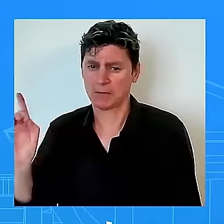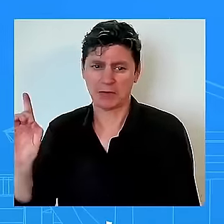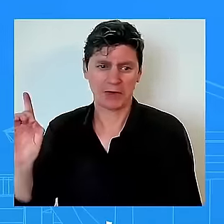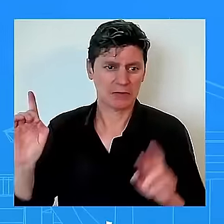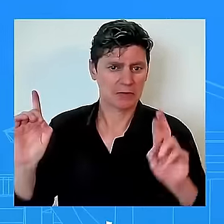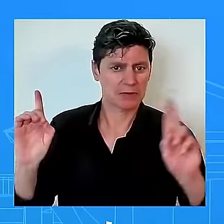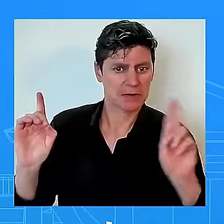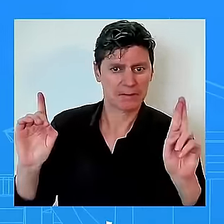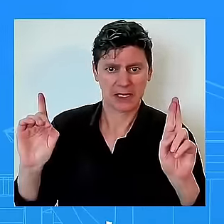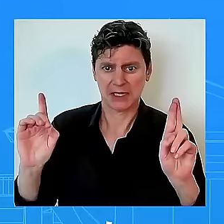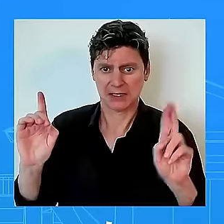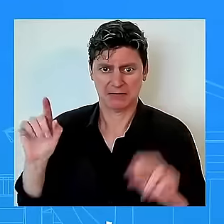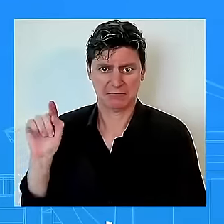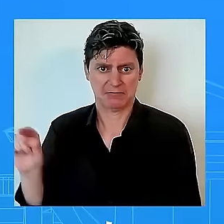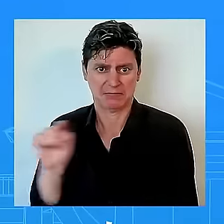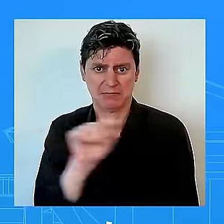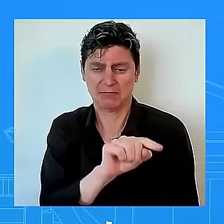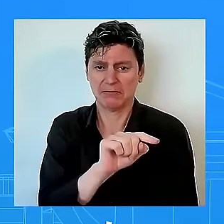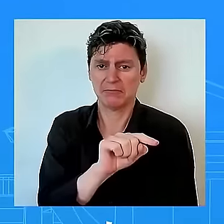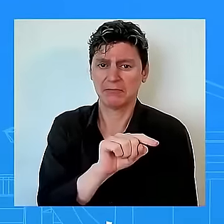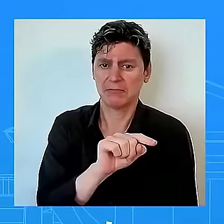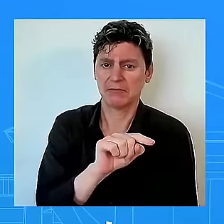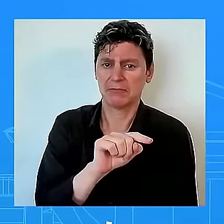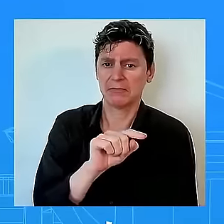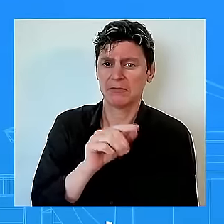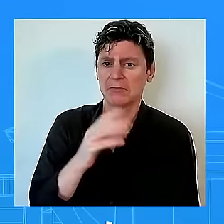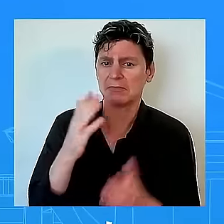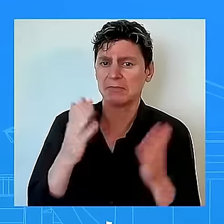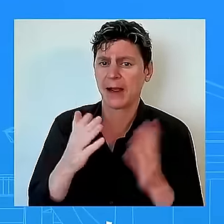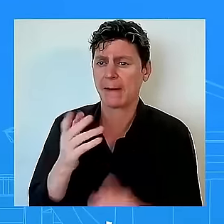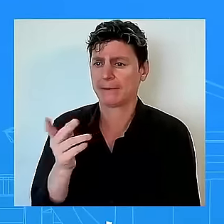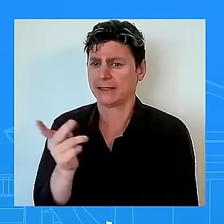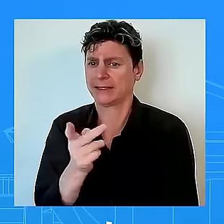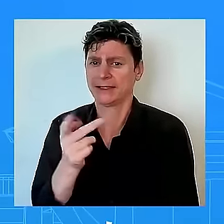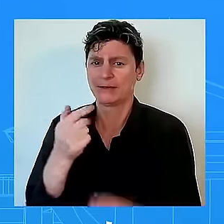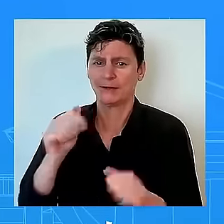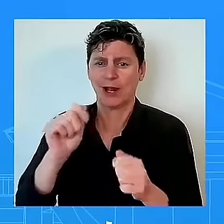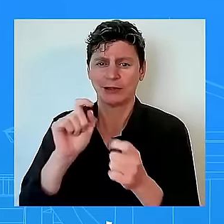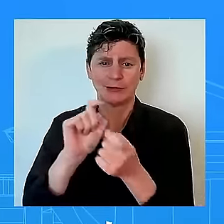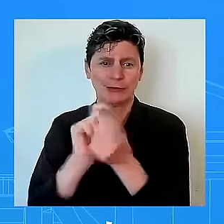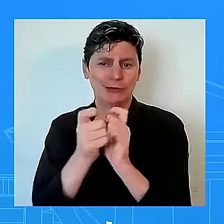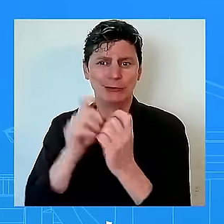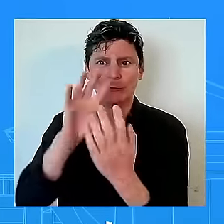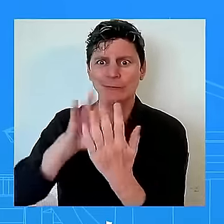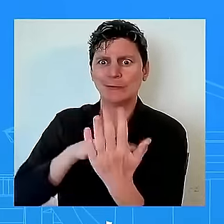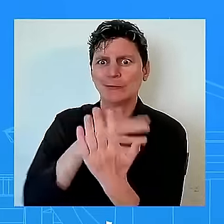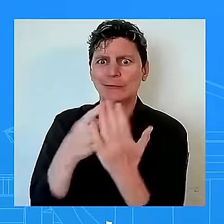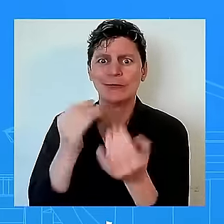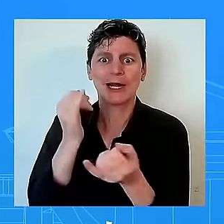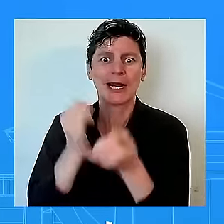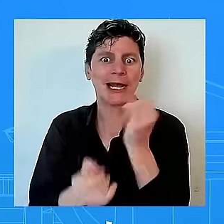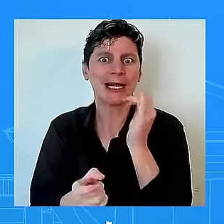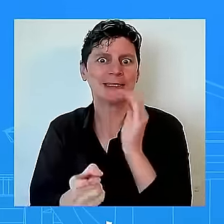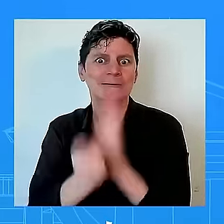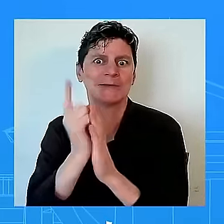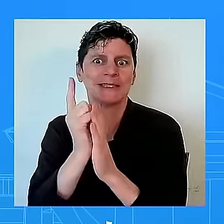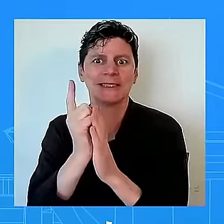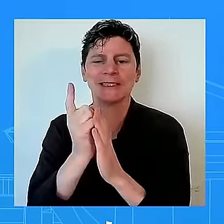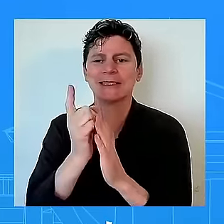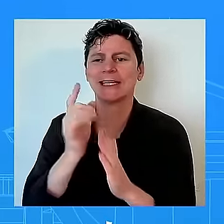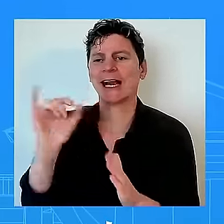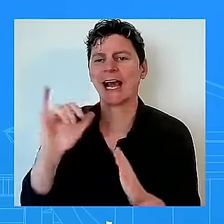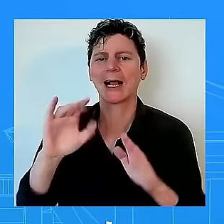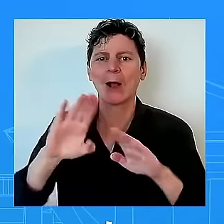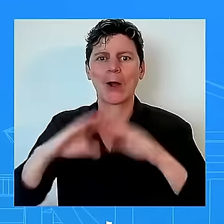movements particularly in open air locations like a golf course that are very difficult to secure uh